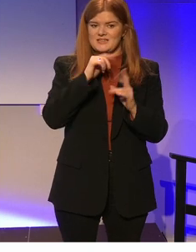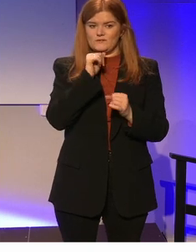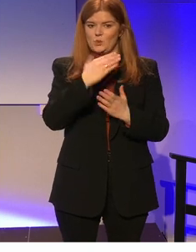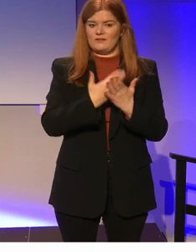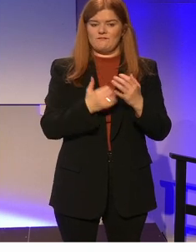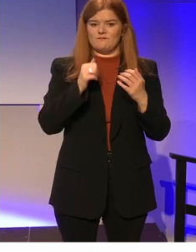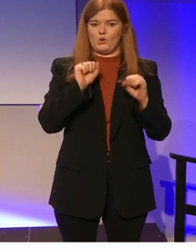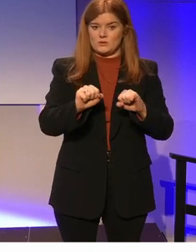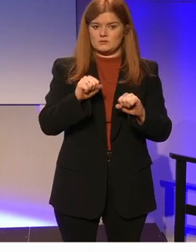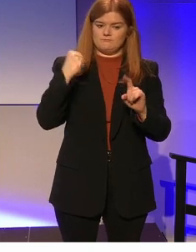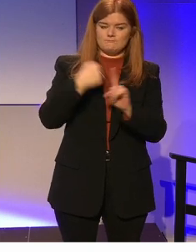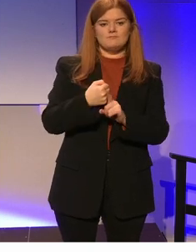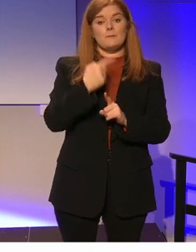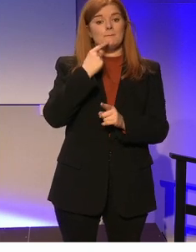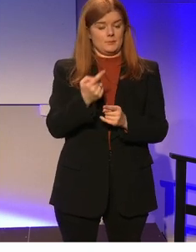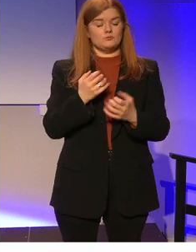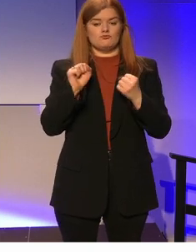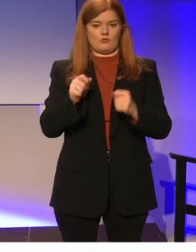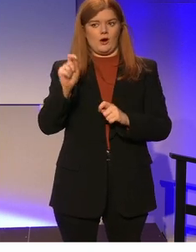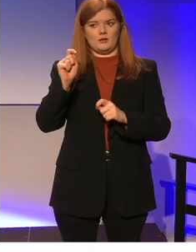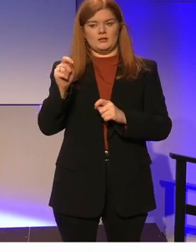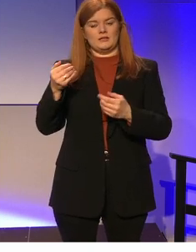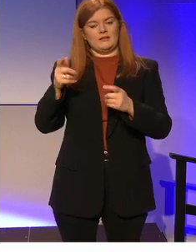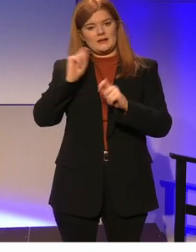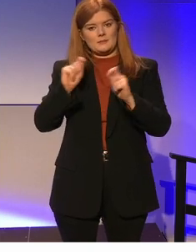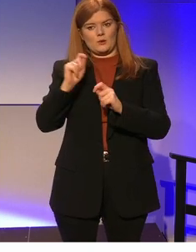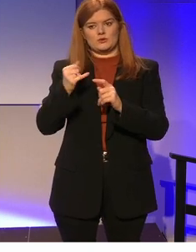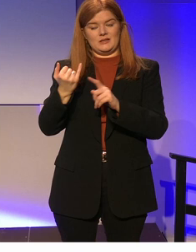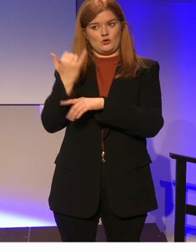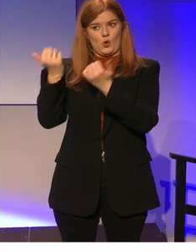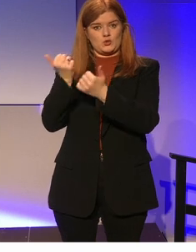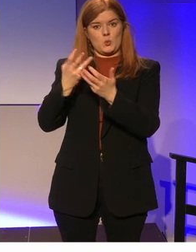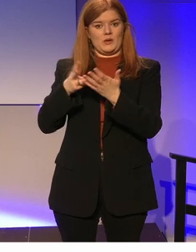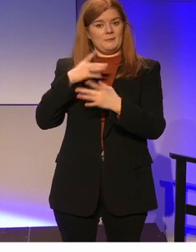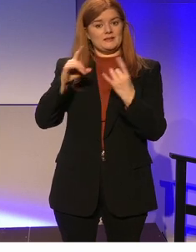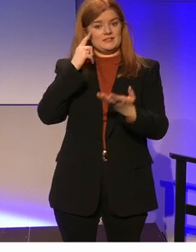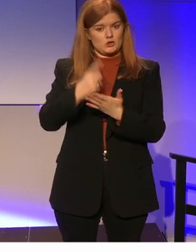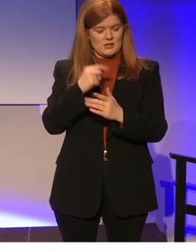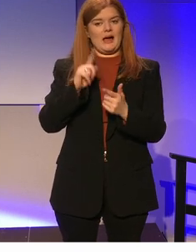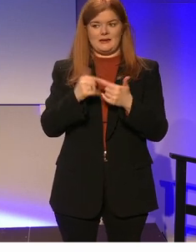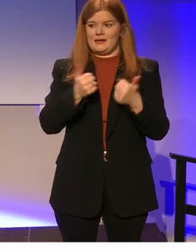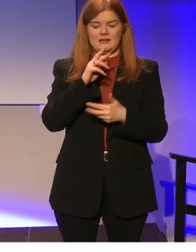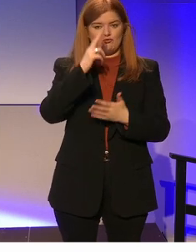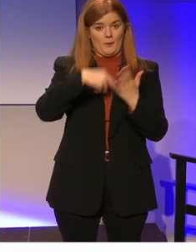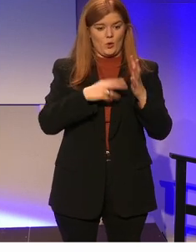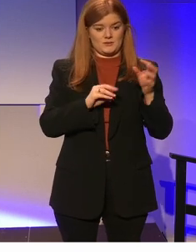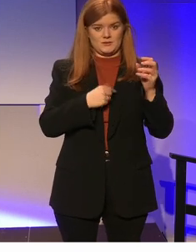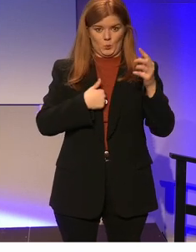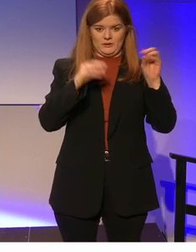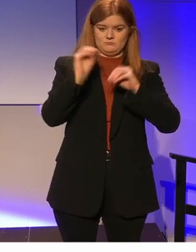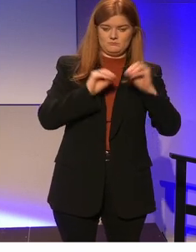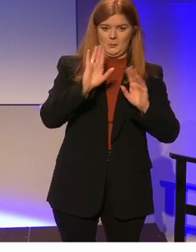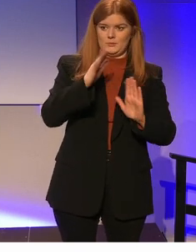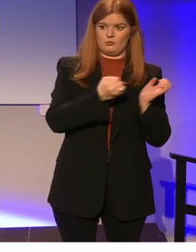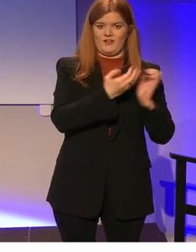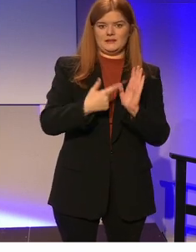force. However, they are very much considered by courts making judgements and, of course, the reports that we as a state have